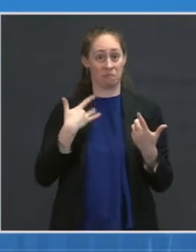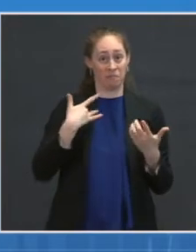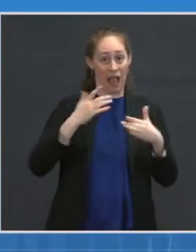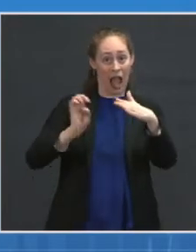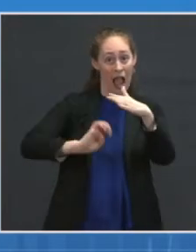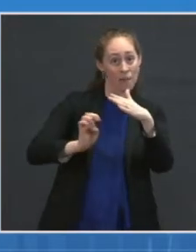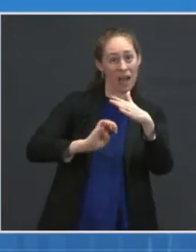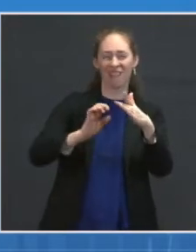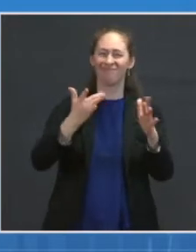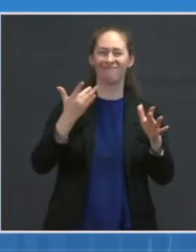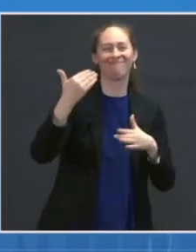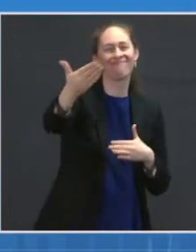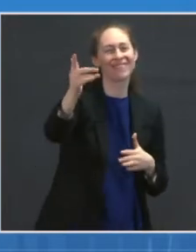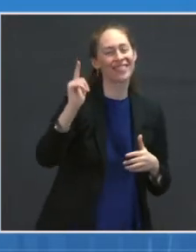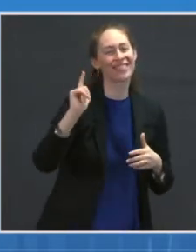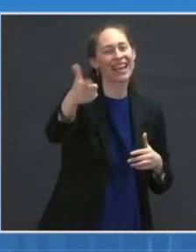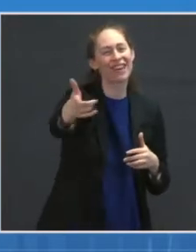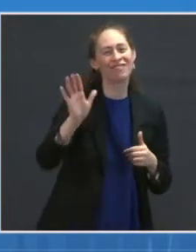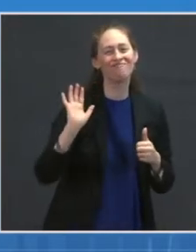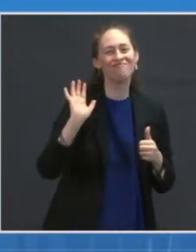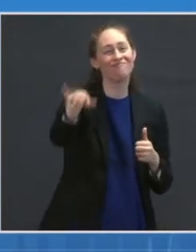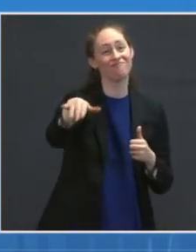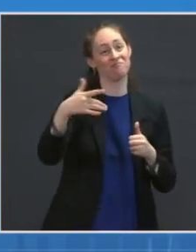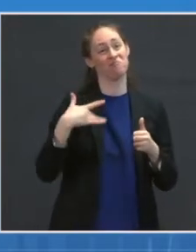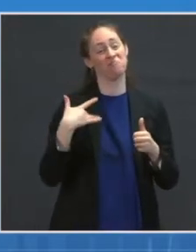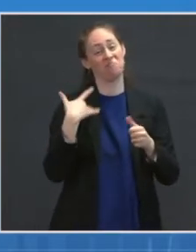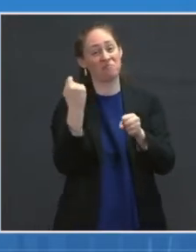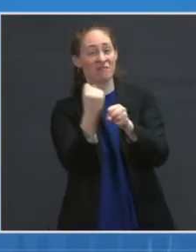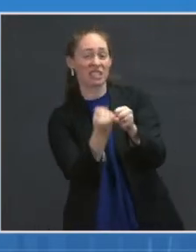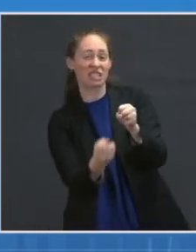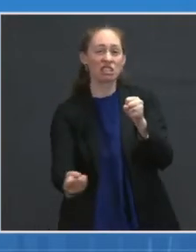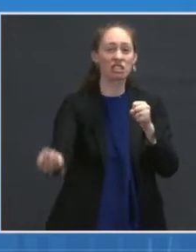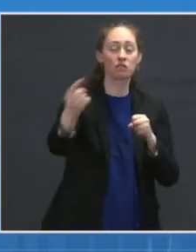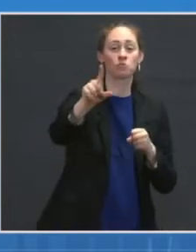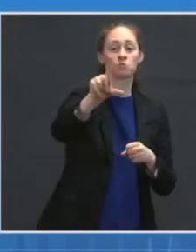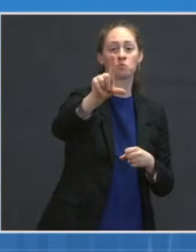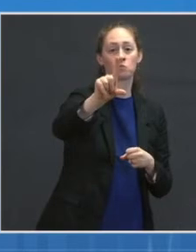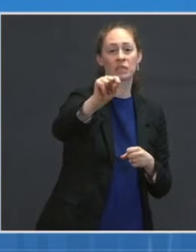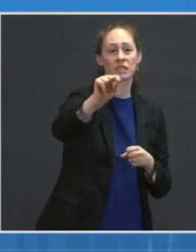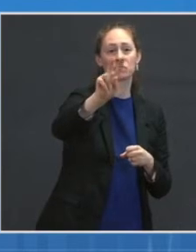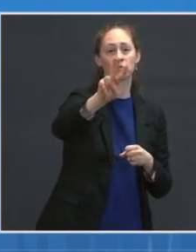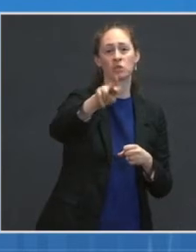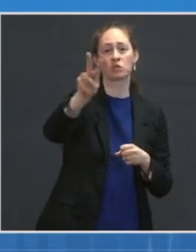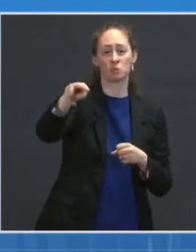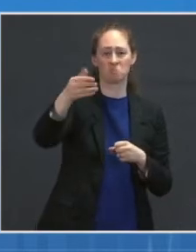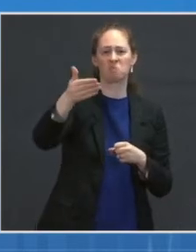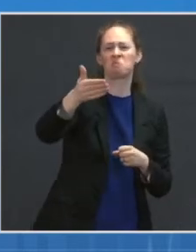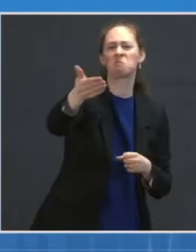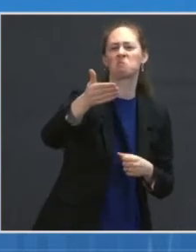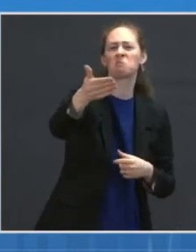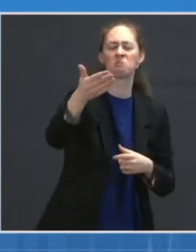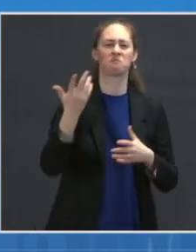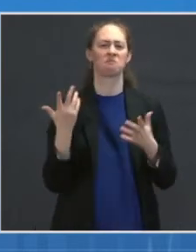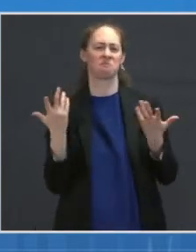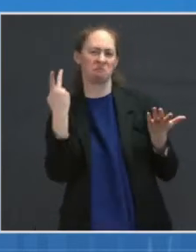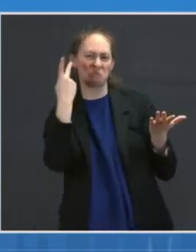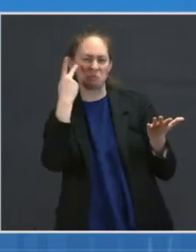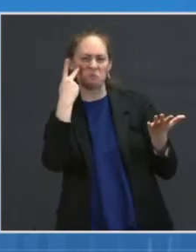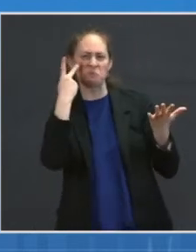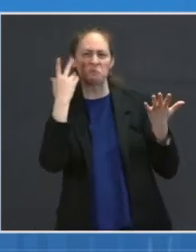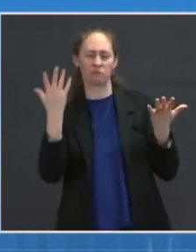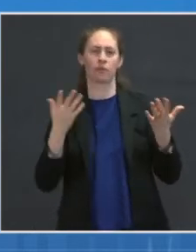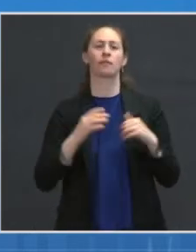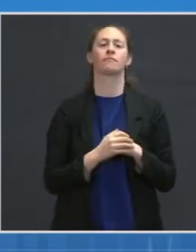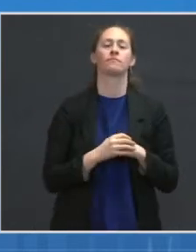least the first quarter of 2022. Similar types of approaches are being taken by